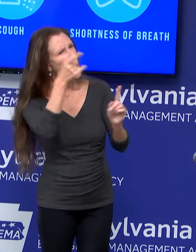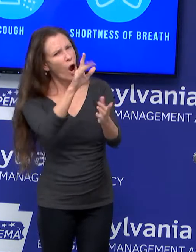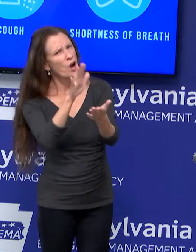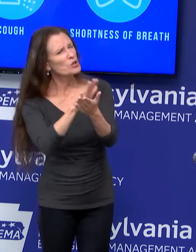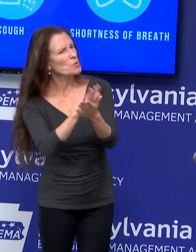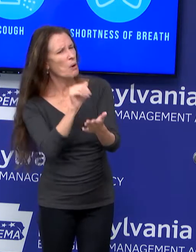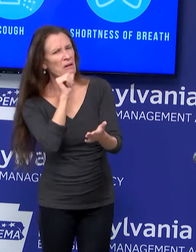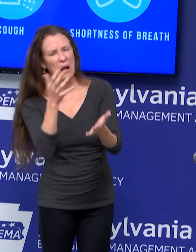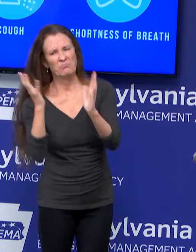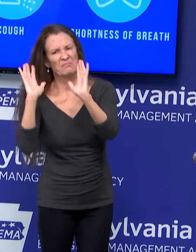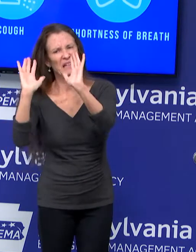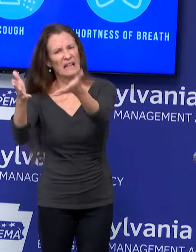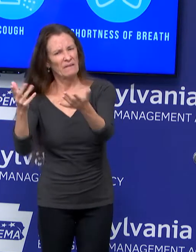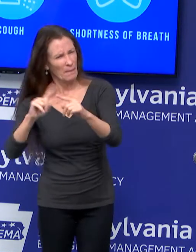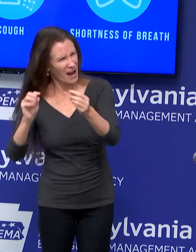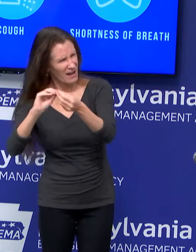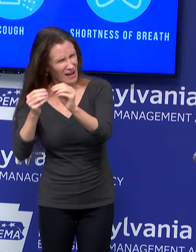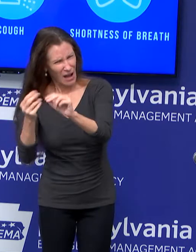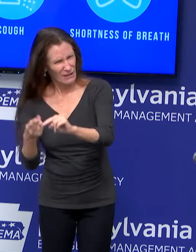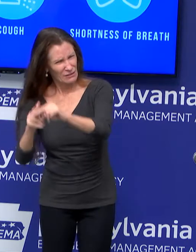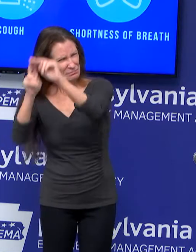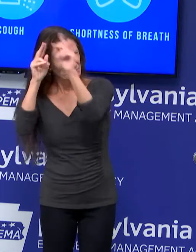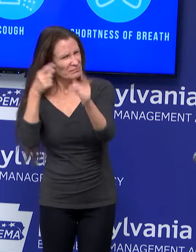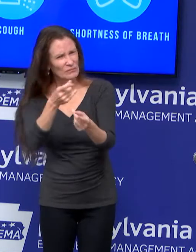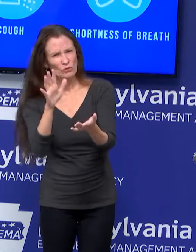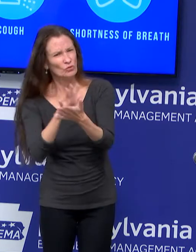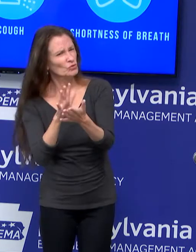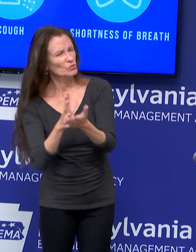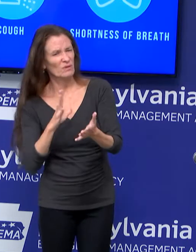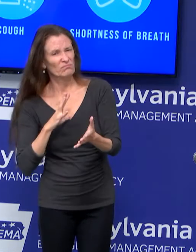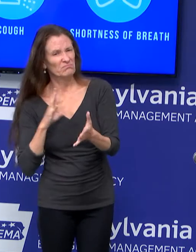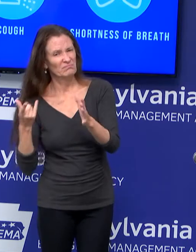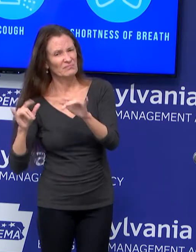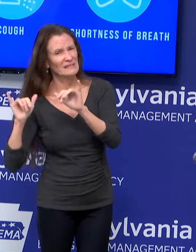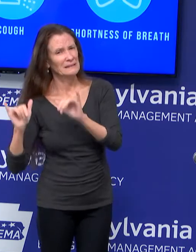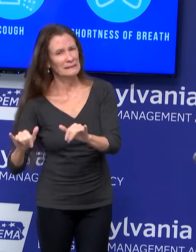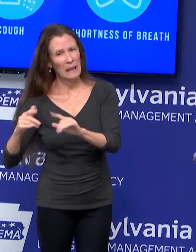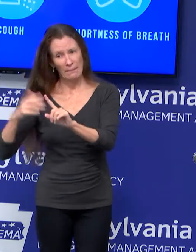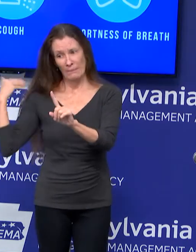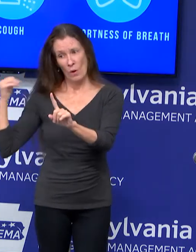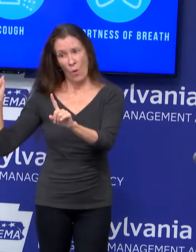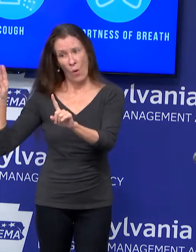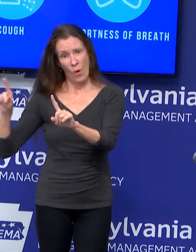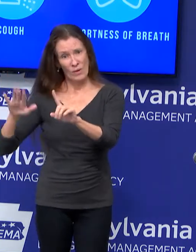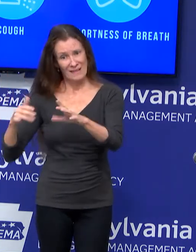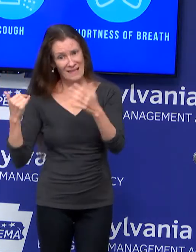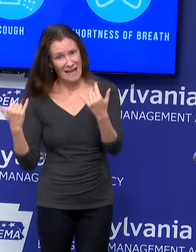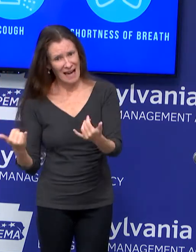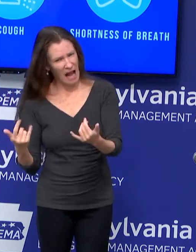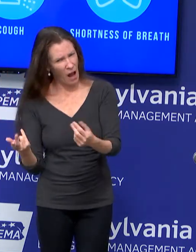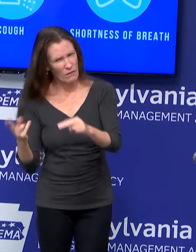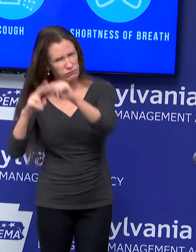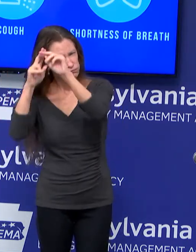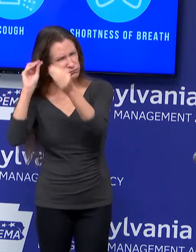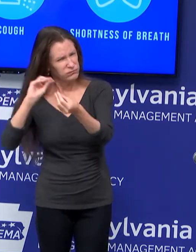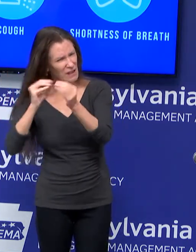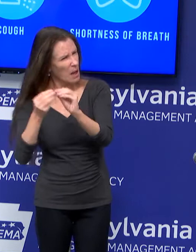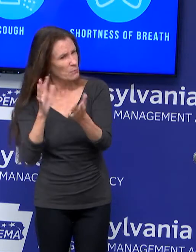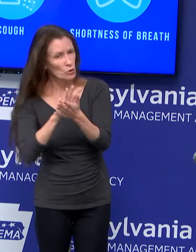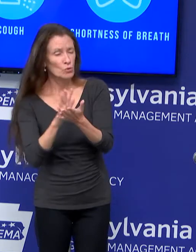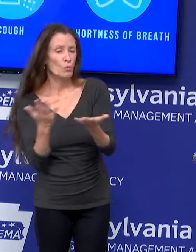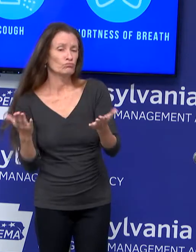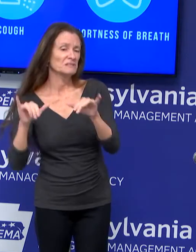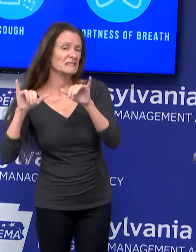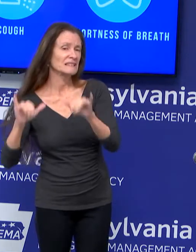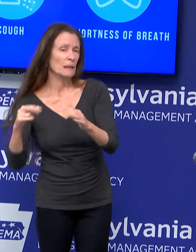are now higher than they were when schools closed in March? Sure. So I'm not sure it's completely correct that we're not going to